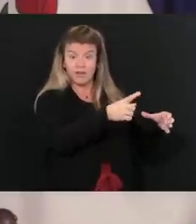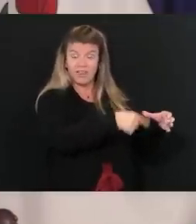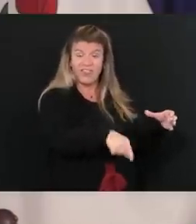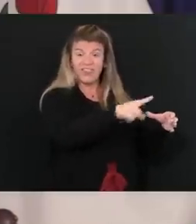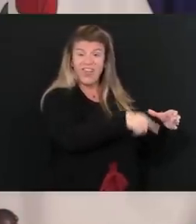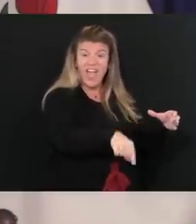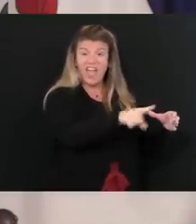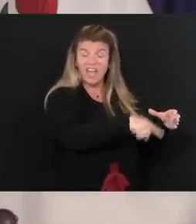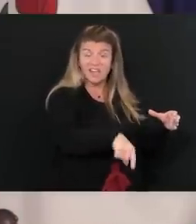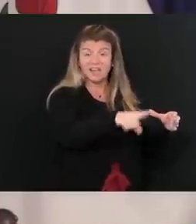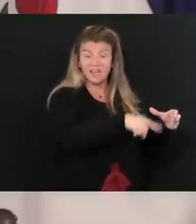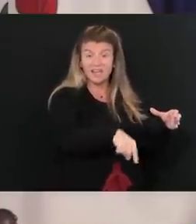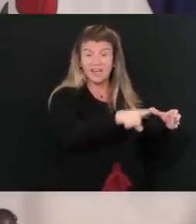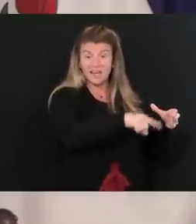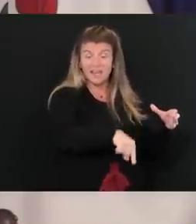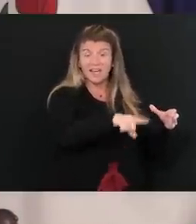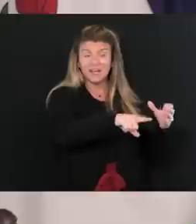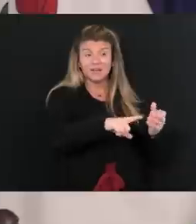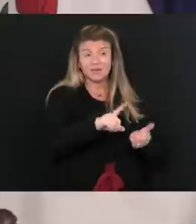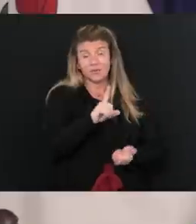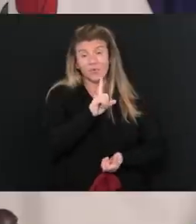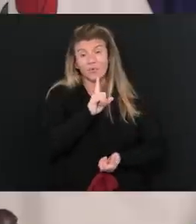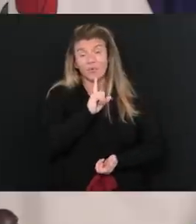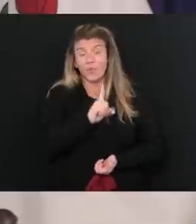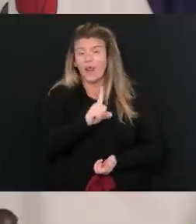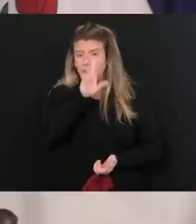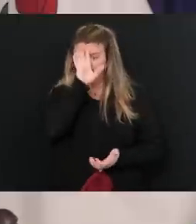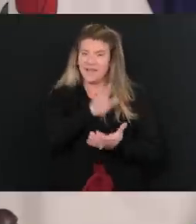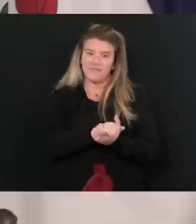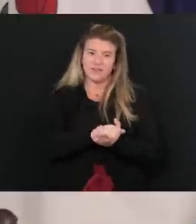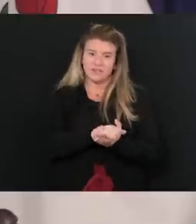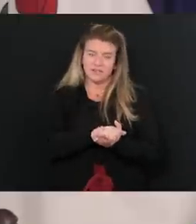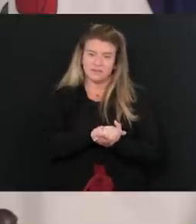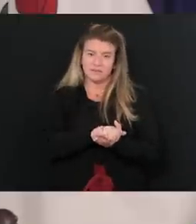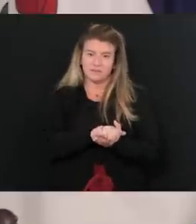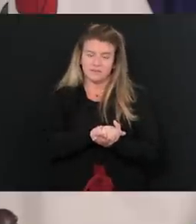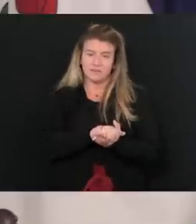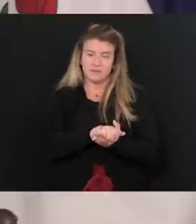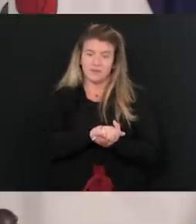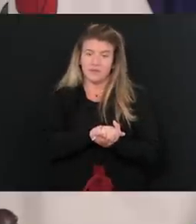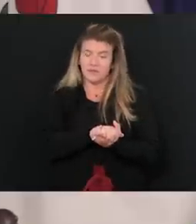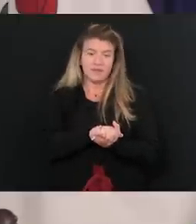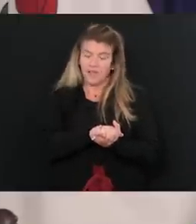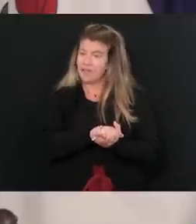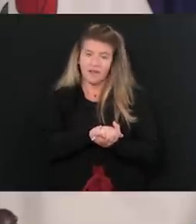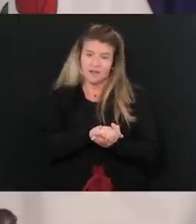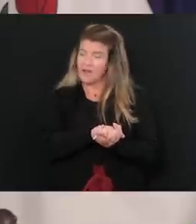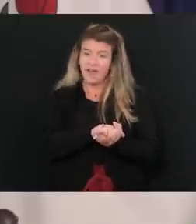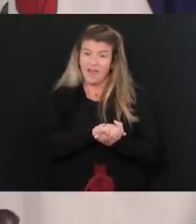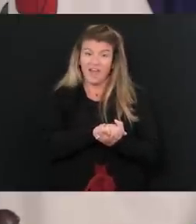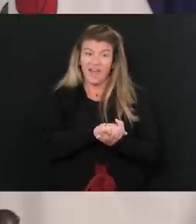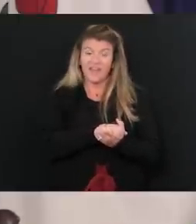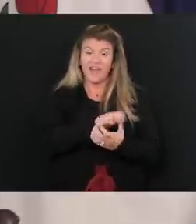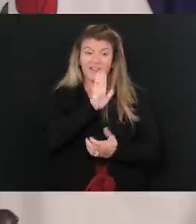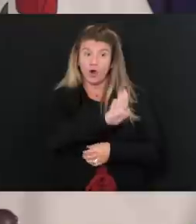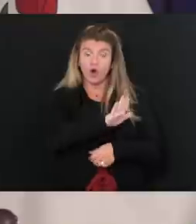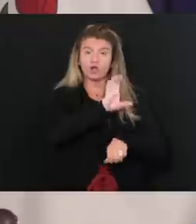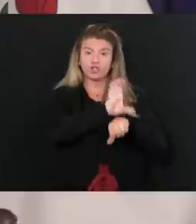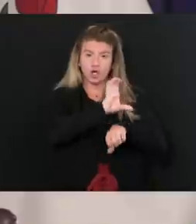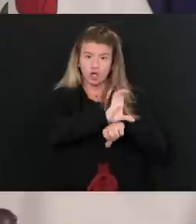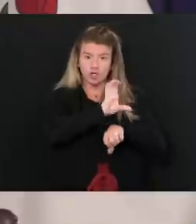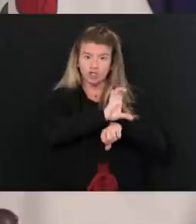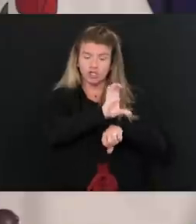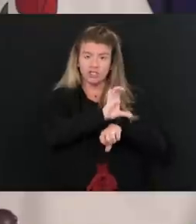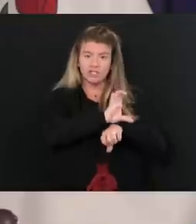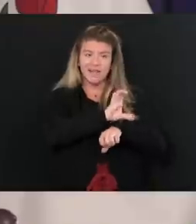they really believe, and, and I, and I'm sure they do this, but they, they believe that their church and their